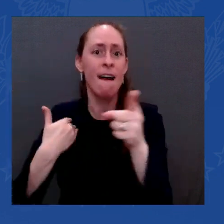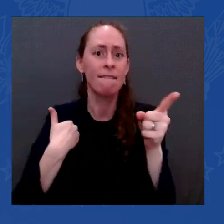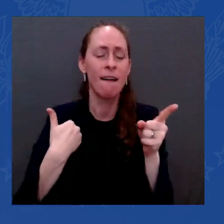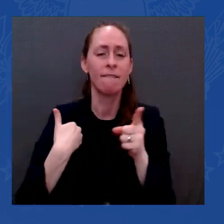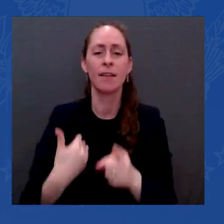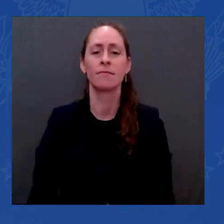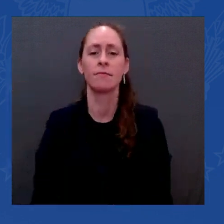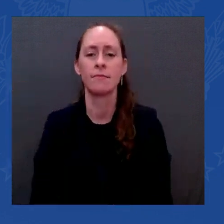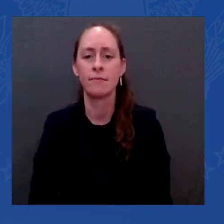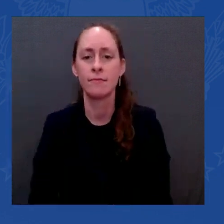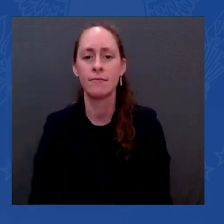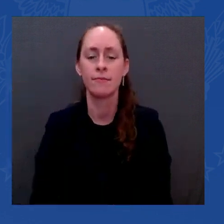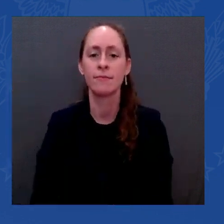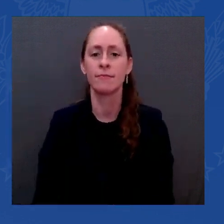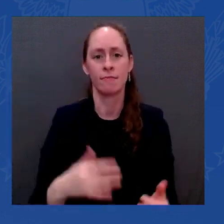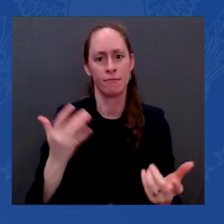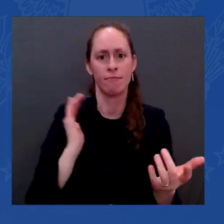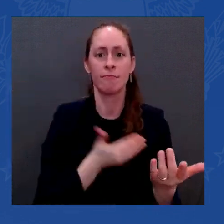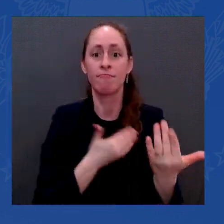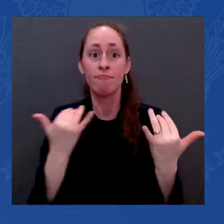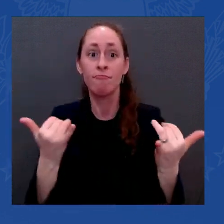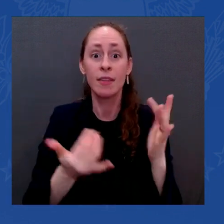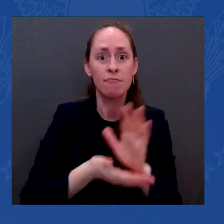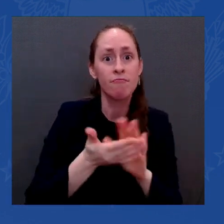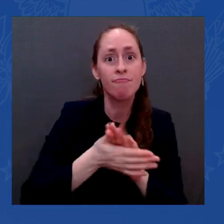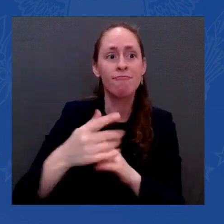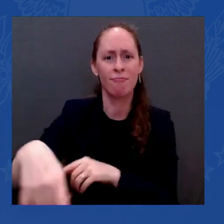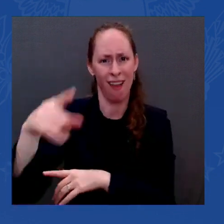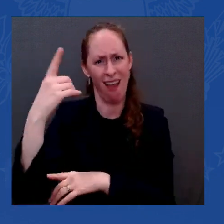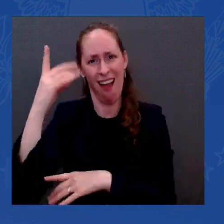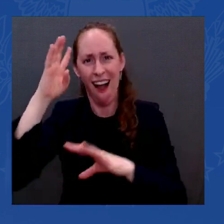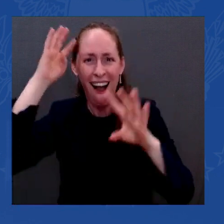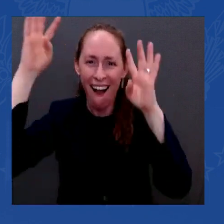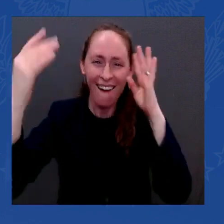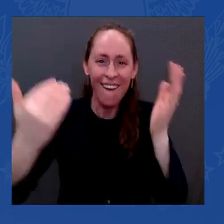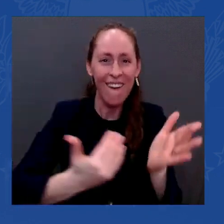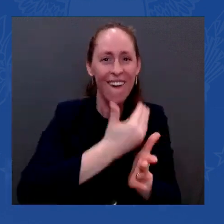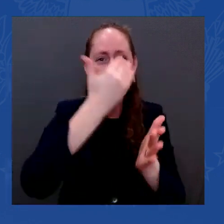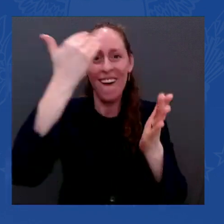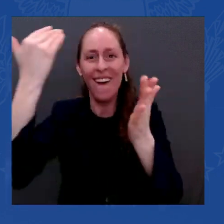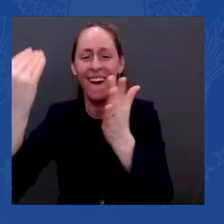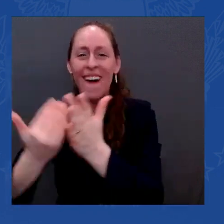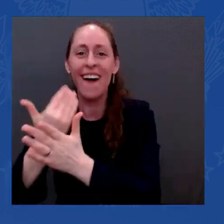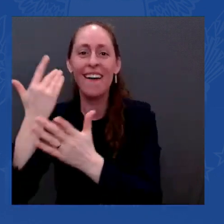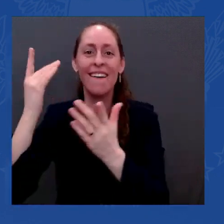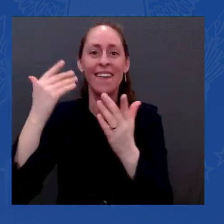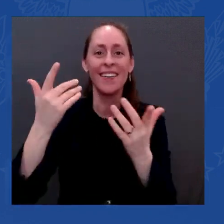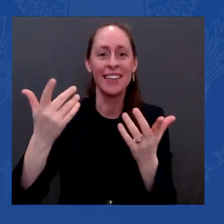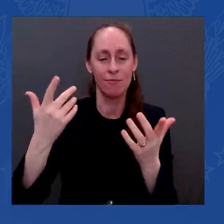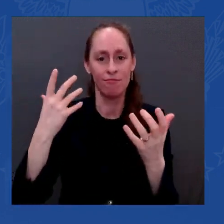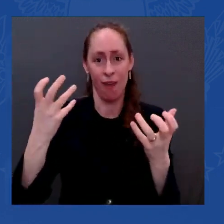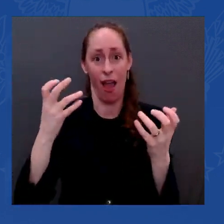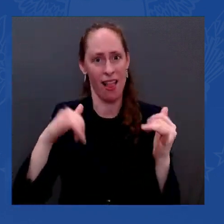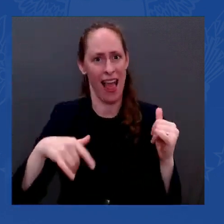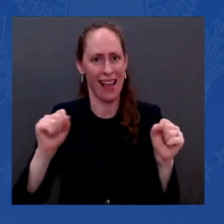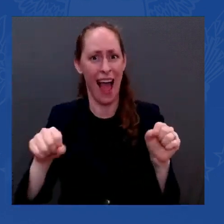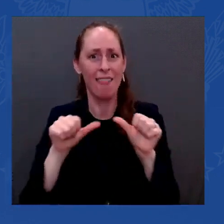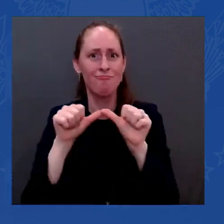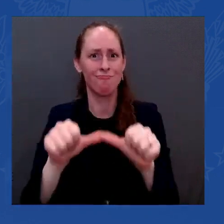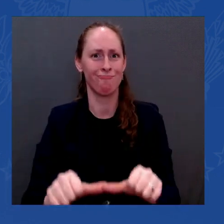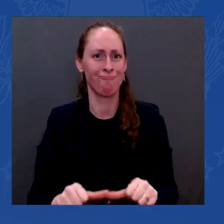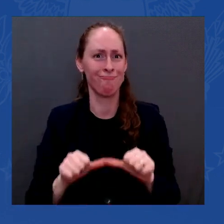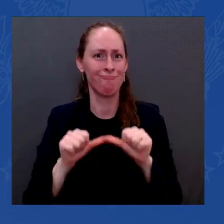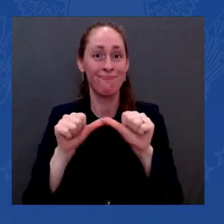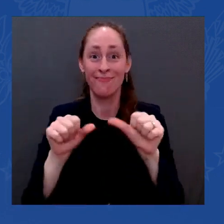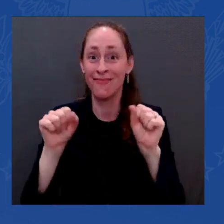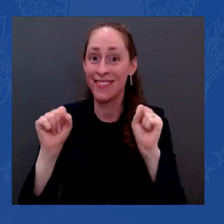and environmental sustainability. You know, we proudly operate in the state of California under the very high standards that